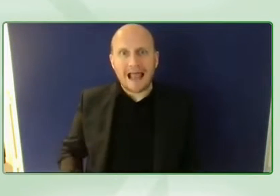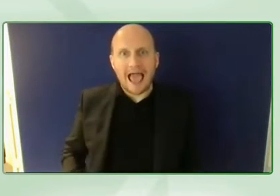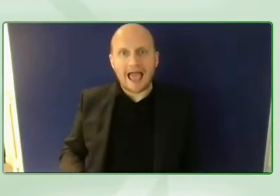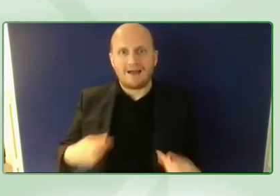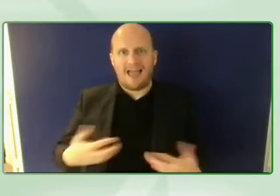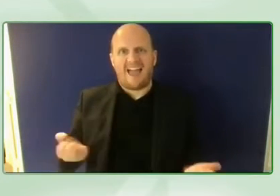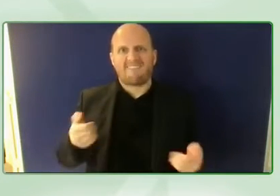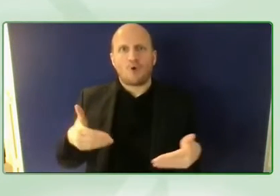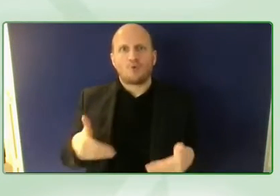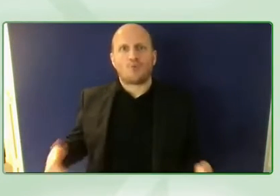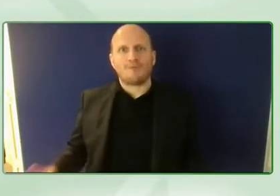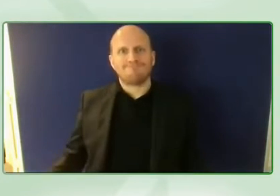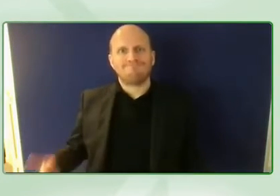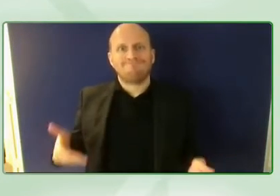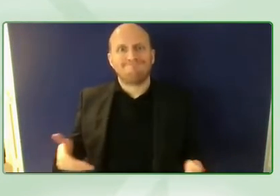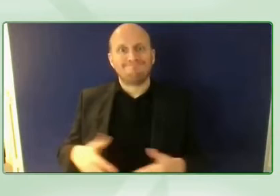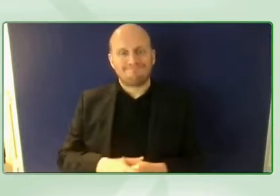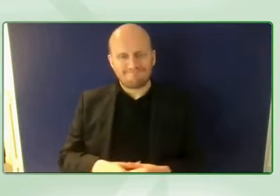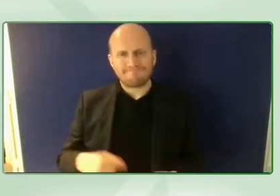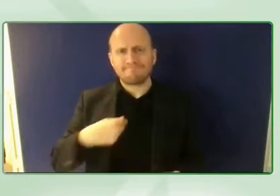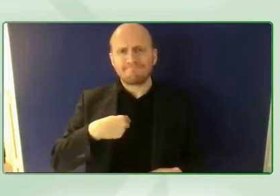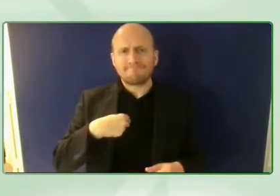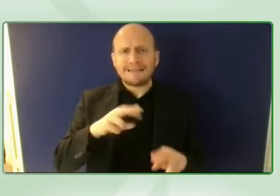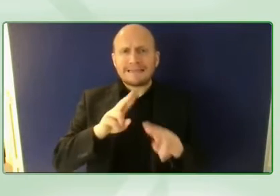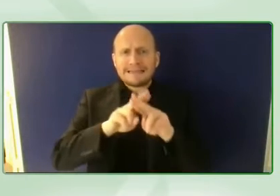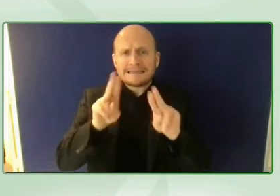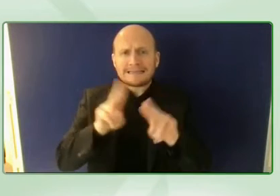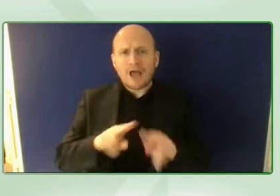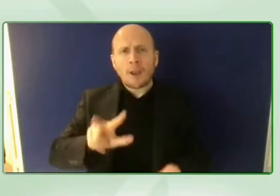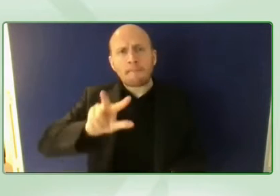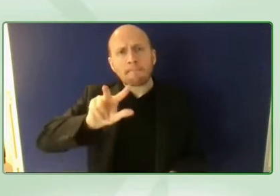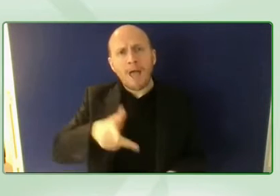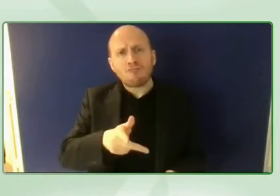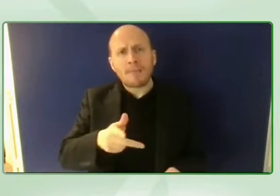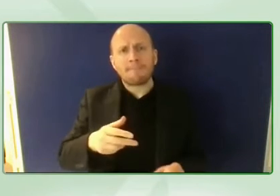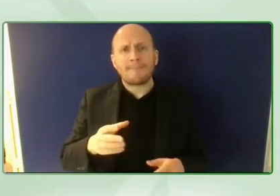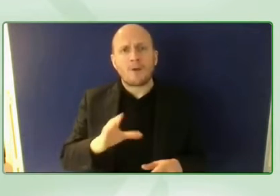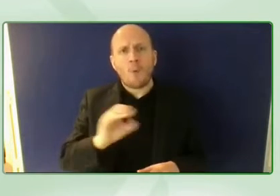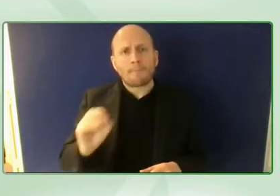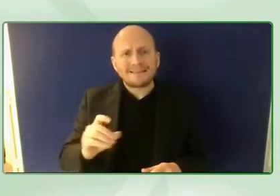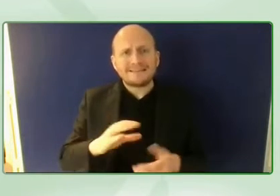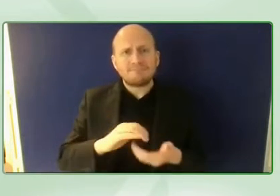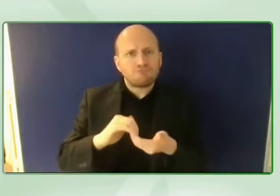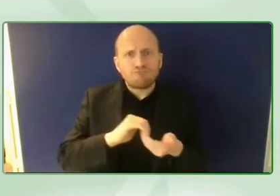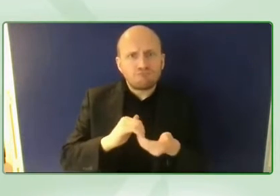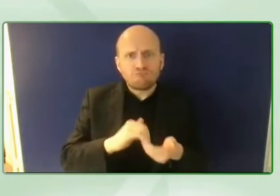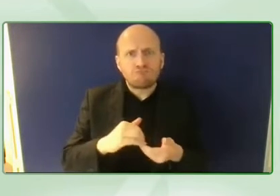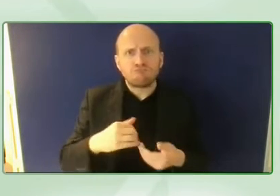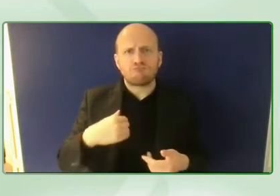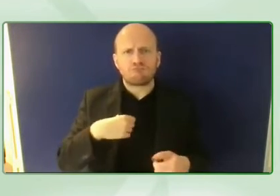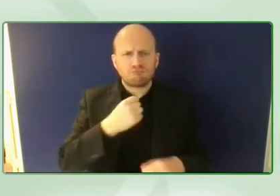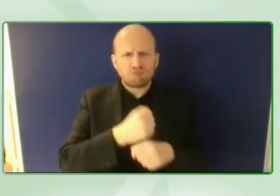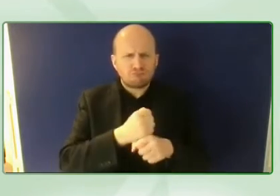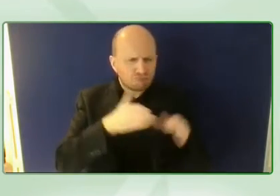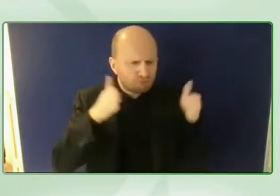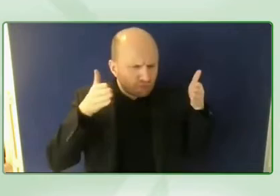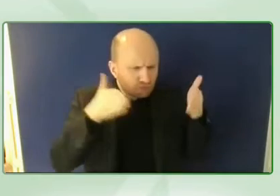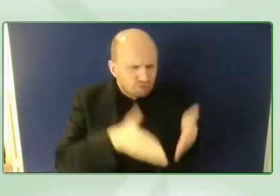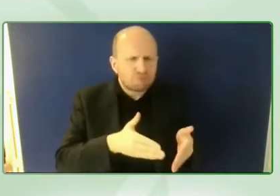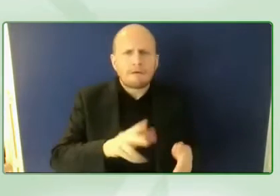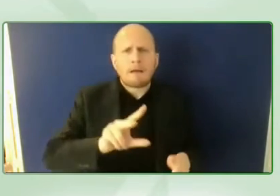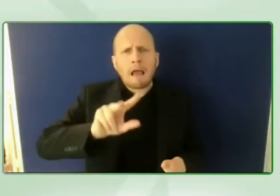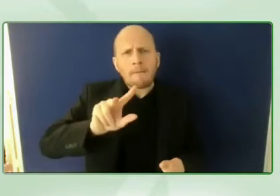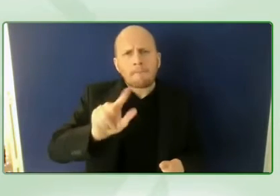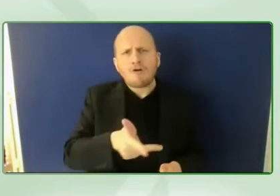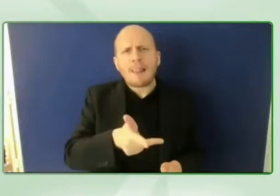paralympic committee as chief brand and communications officer so that is predominantly working on the paralympic games so tomorrow i